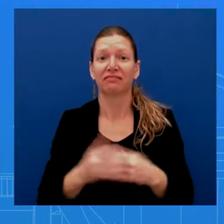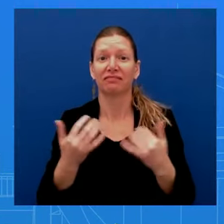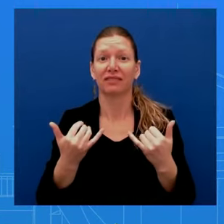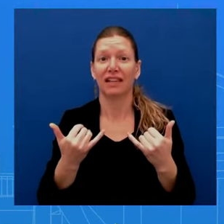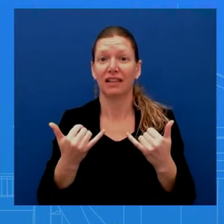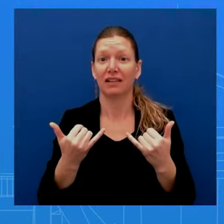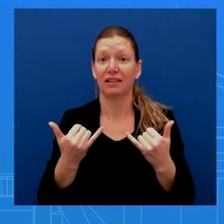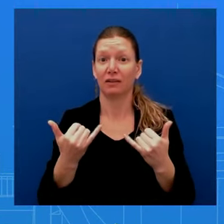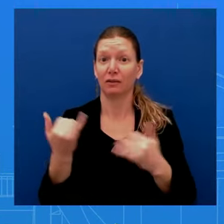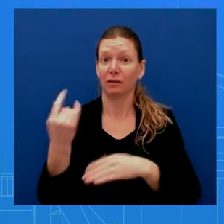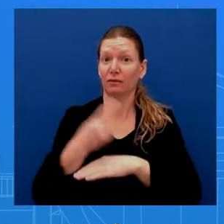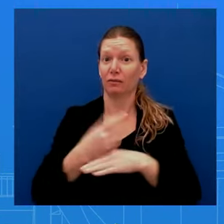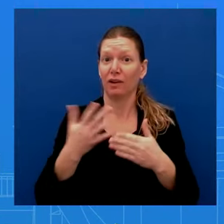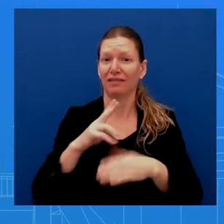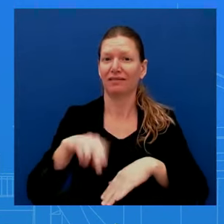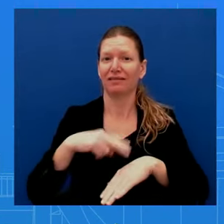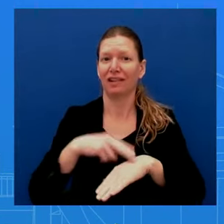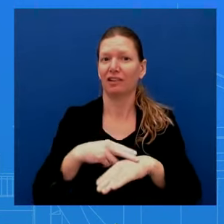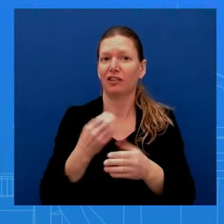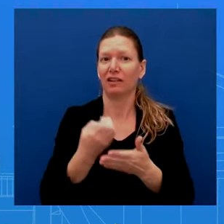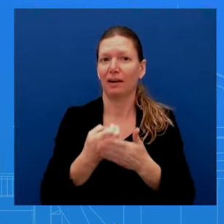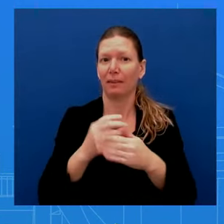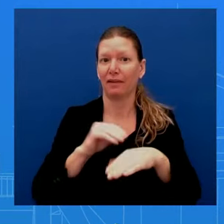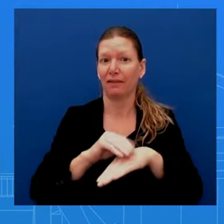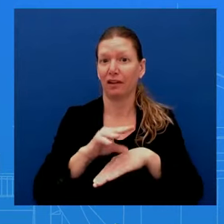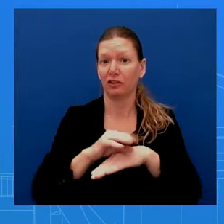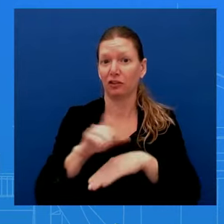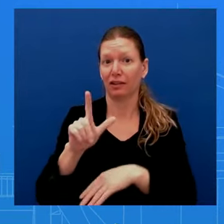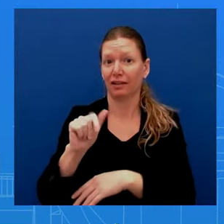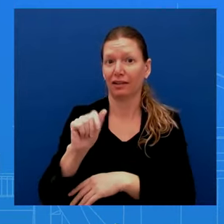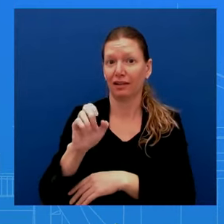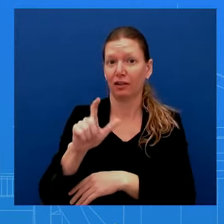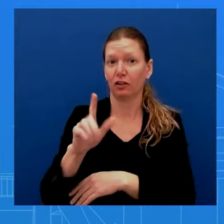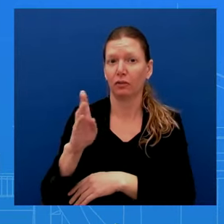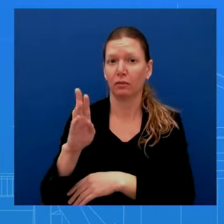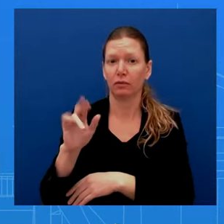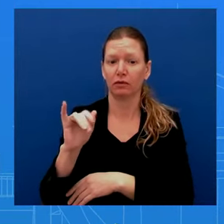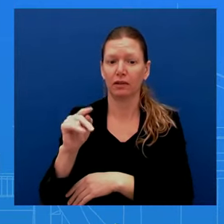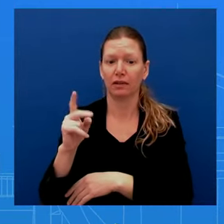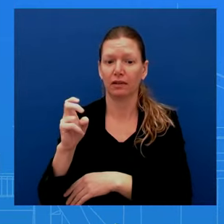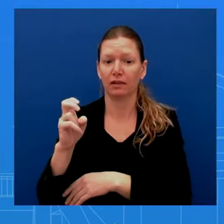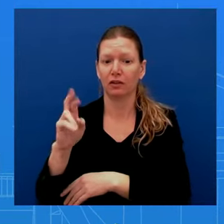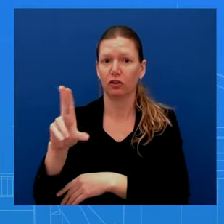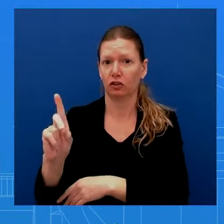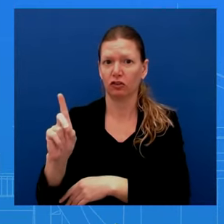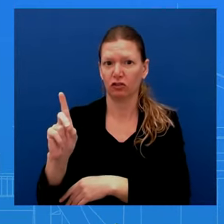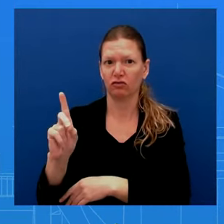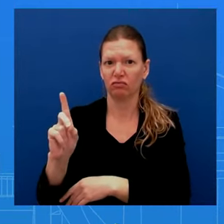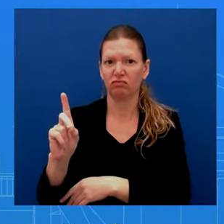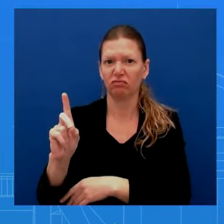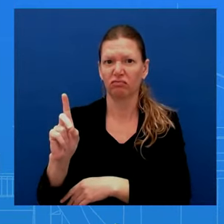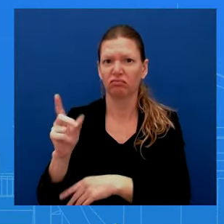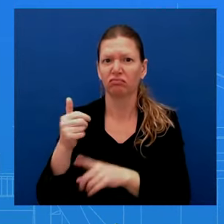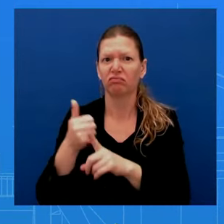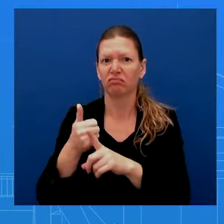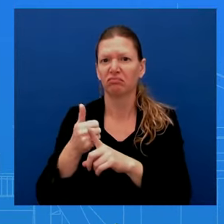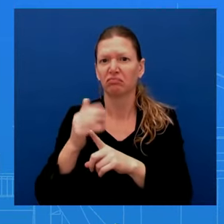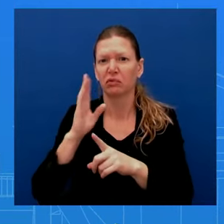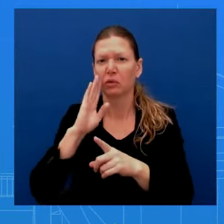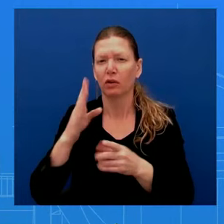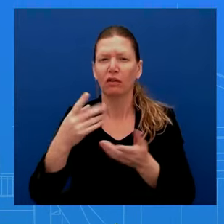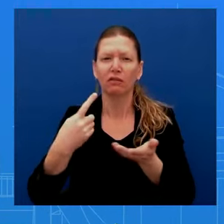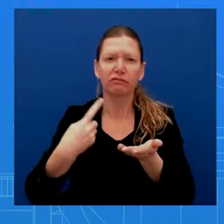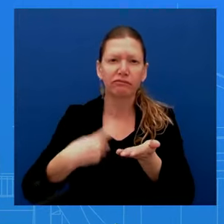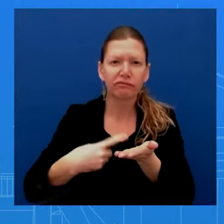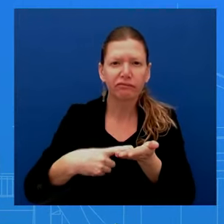Lael Brainard, who will be previewing the President's trip. As you all know, he'll be heading to Allentown, Pennsylvania tomorrow, along with